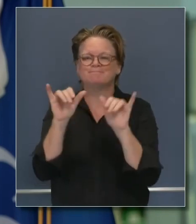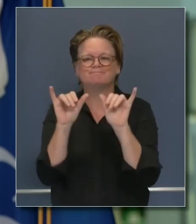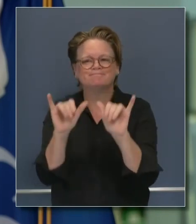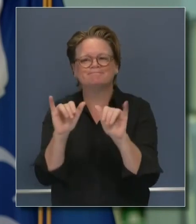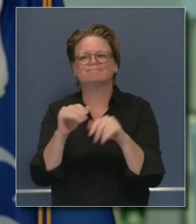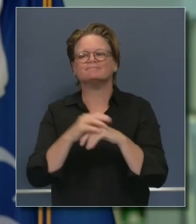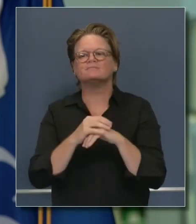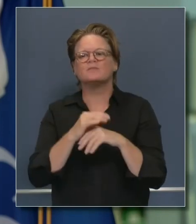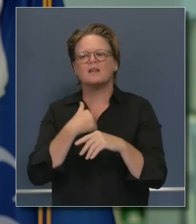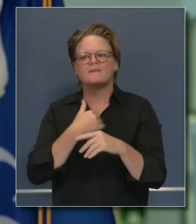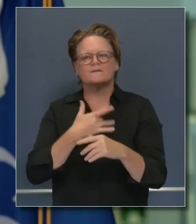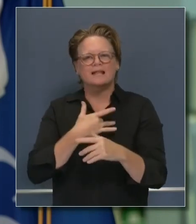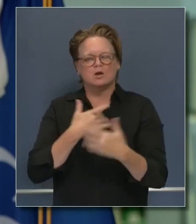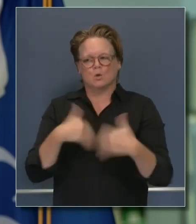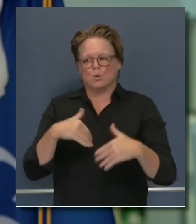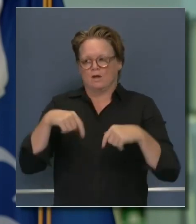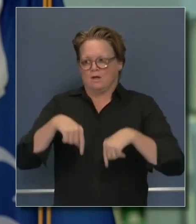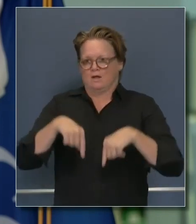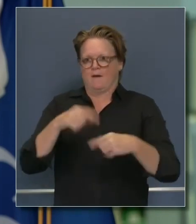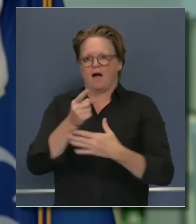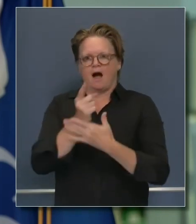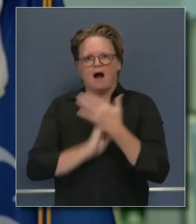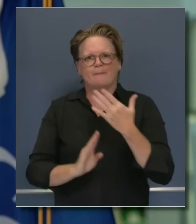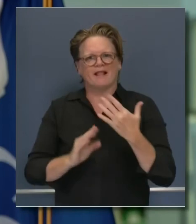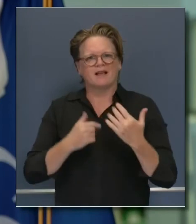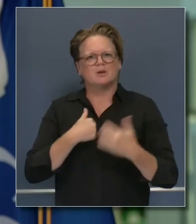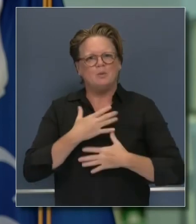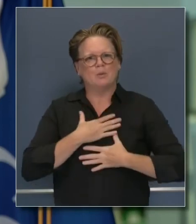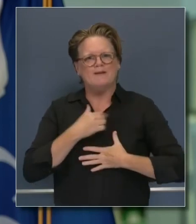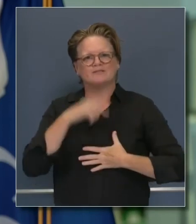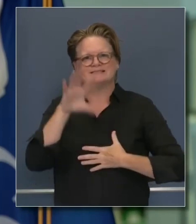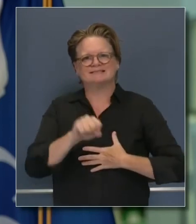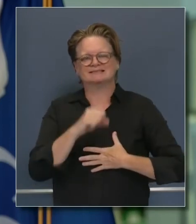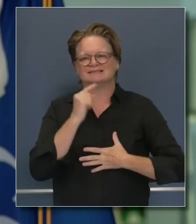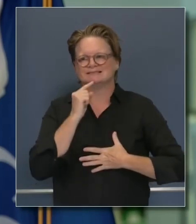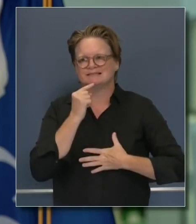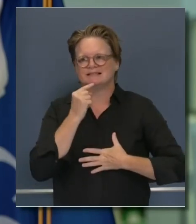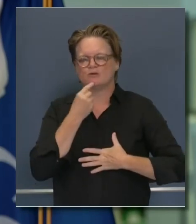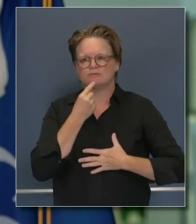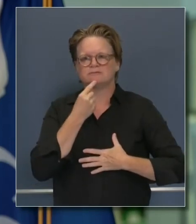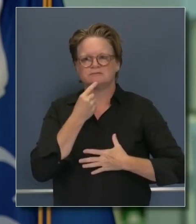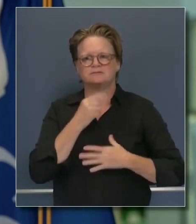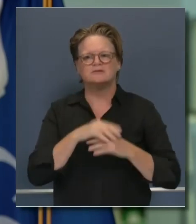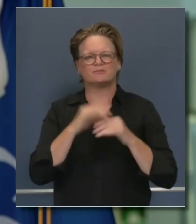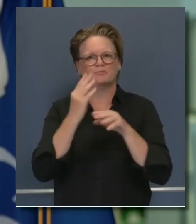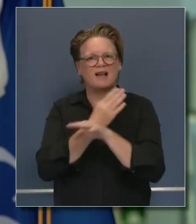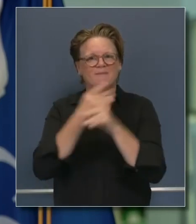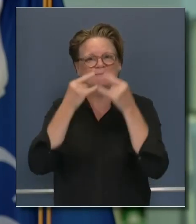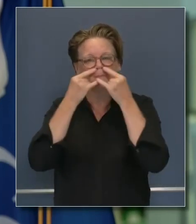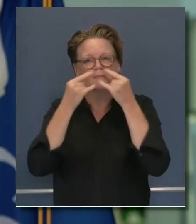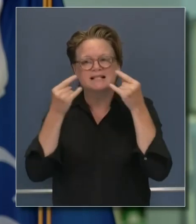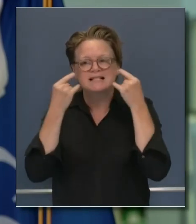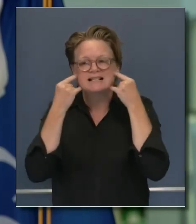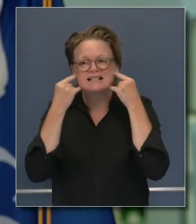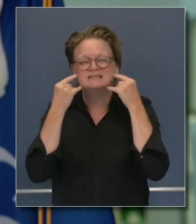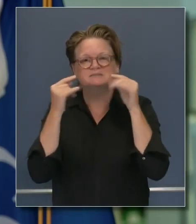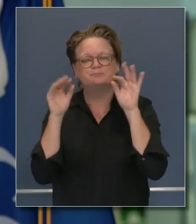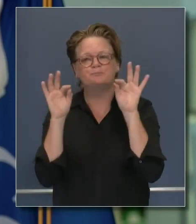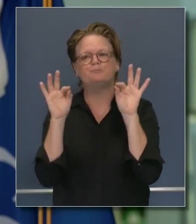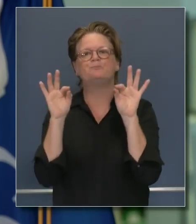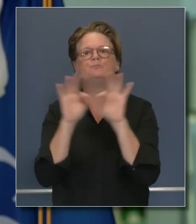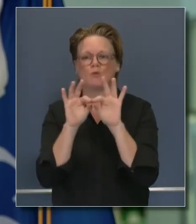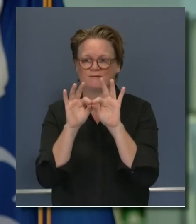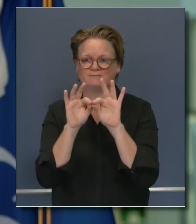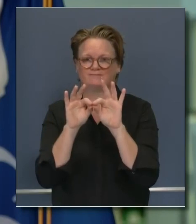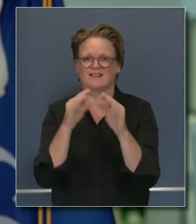and require us to take action. Nothing more impactful than wearing a face covering. Thank you. Look forward to catching